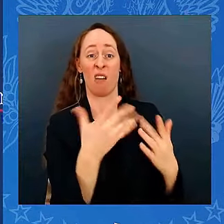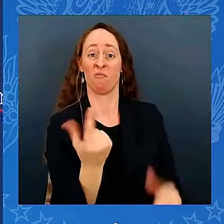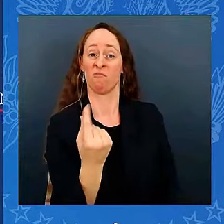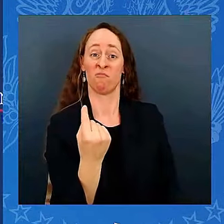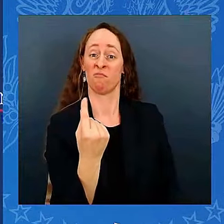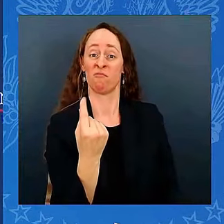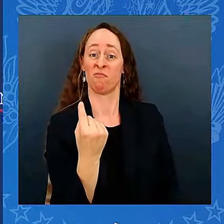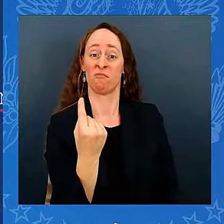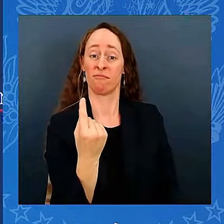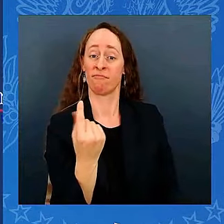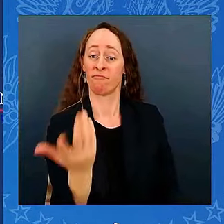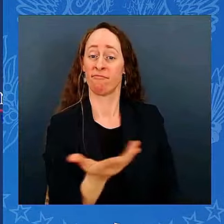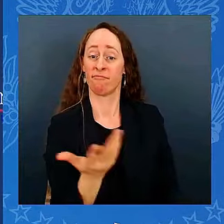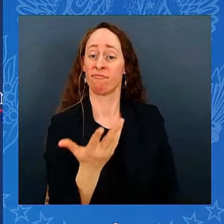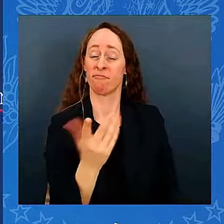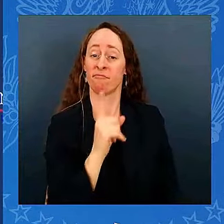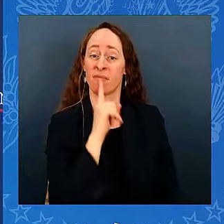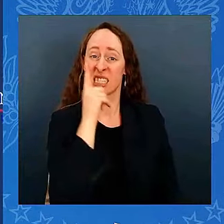Possibilities.